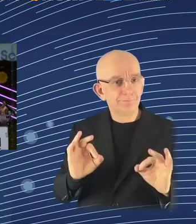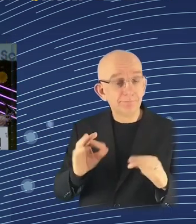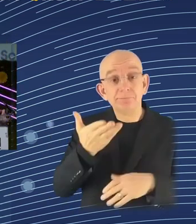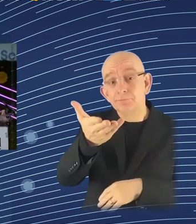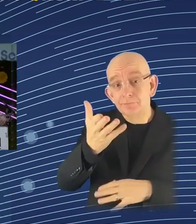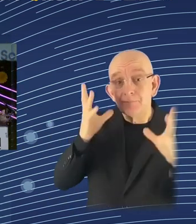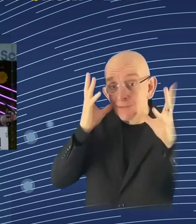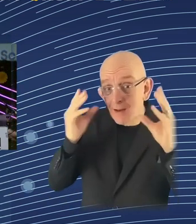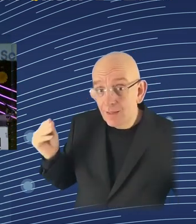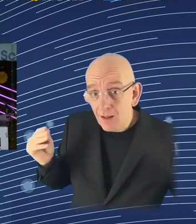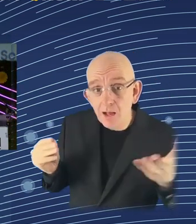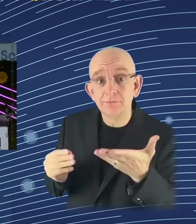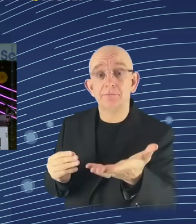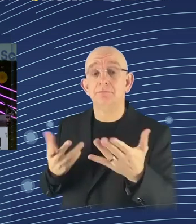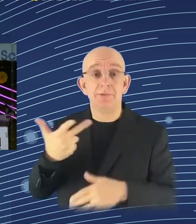is from OECD.